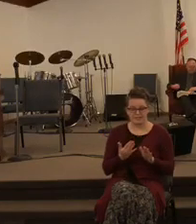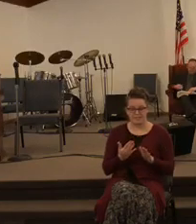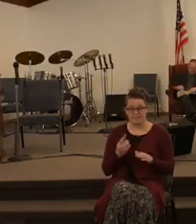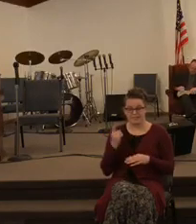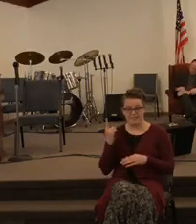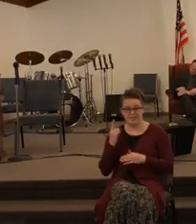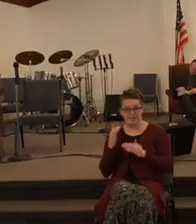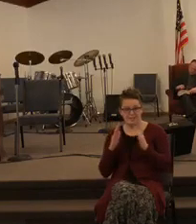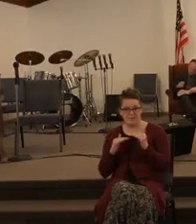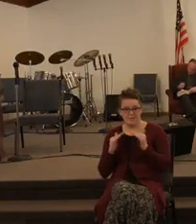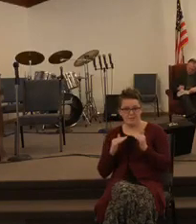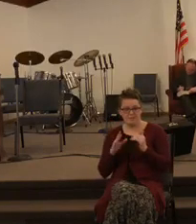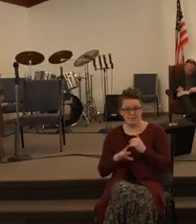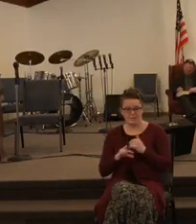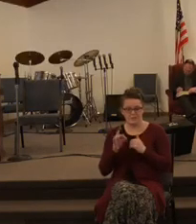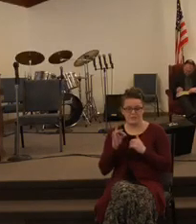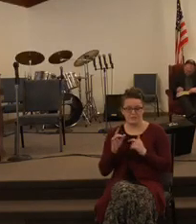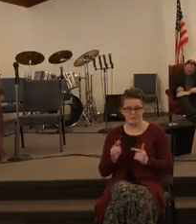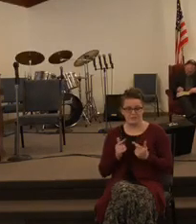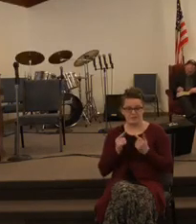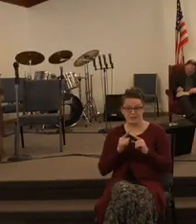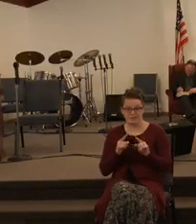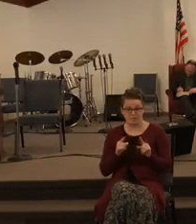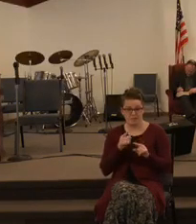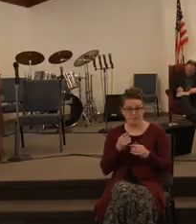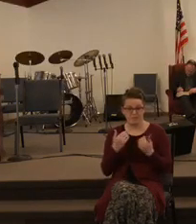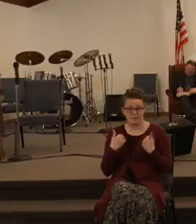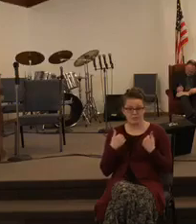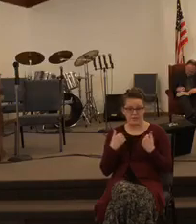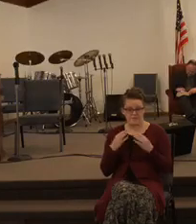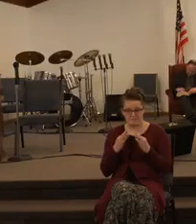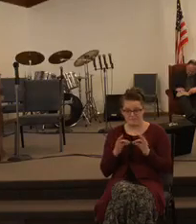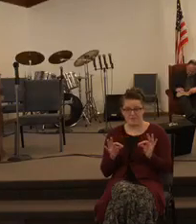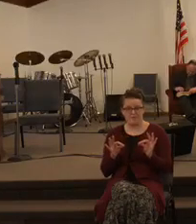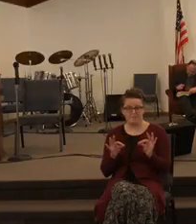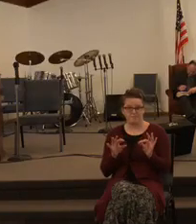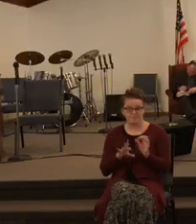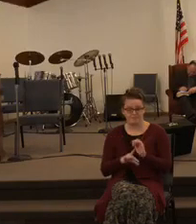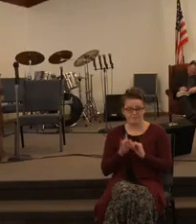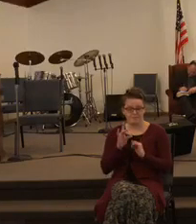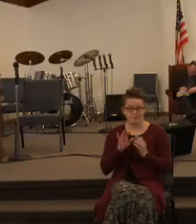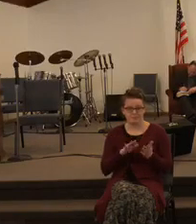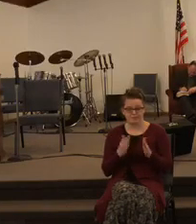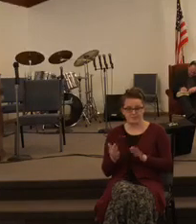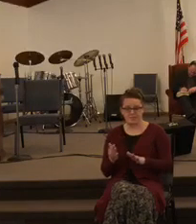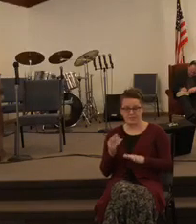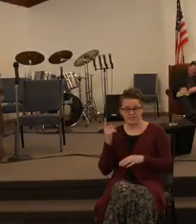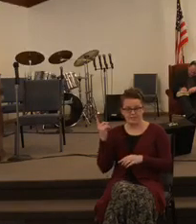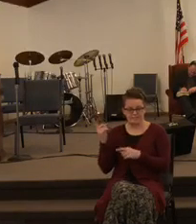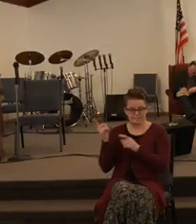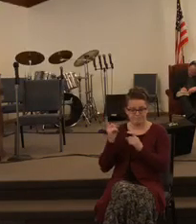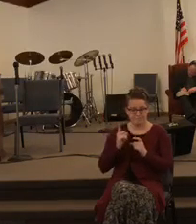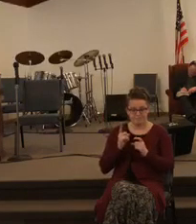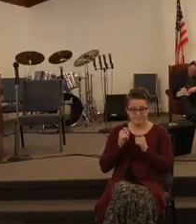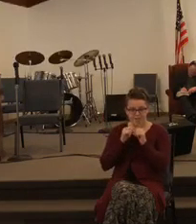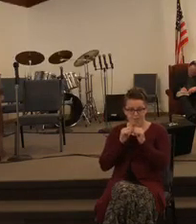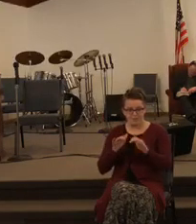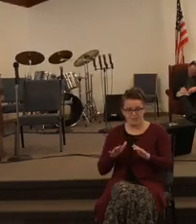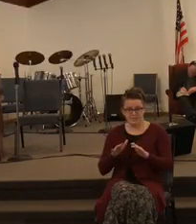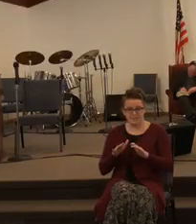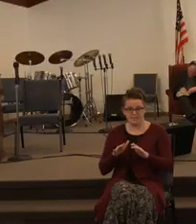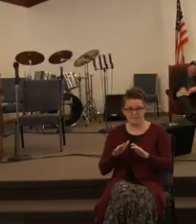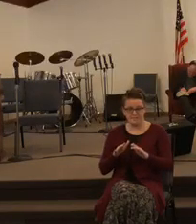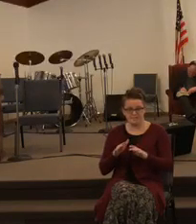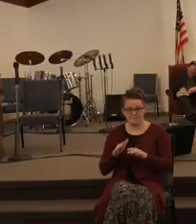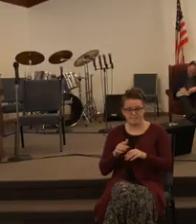life but you have the freedom to choose death I set before you blessing and cursing but the choice is